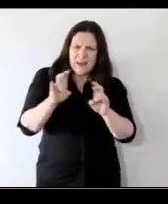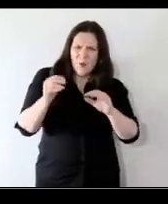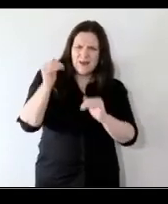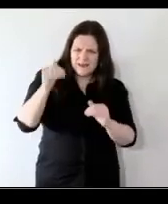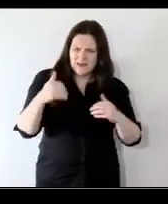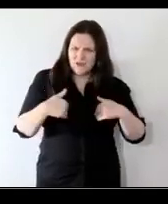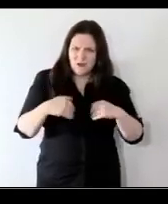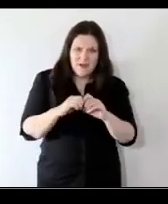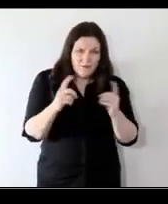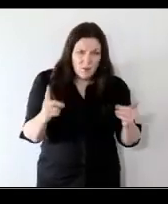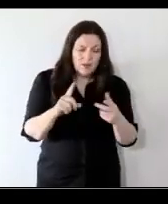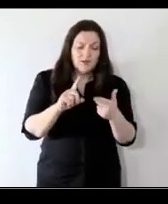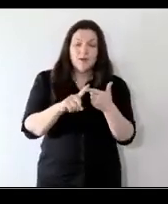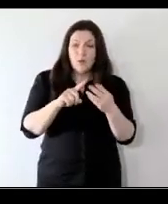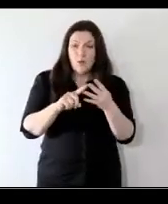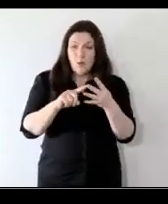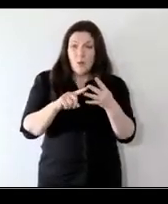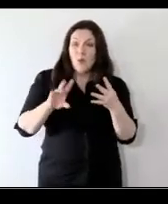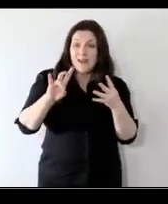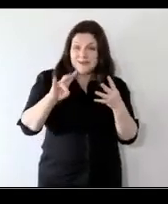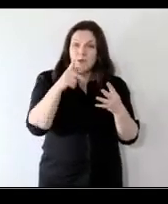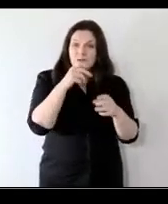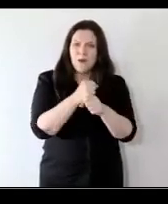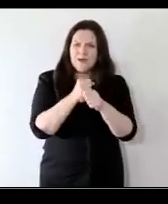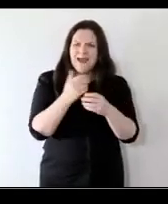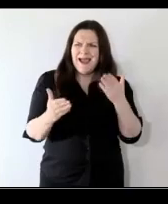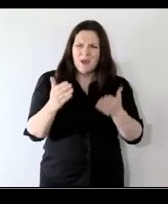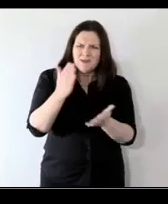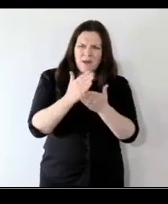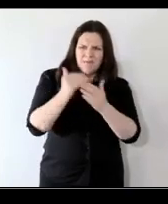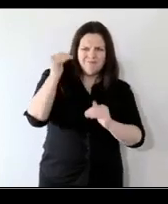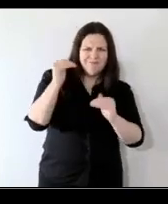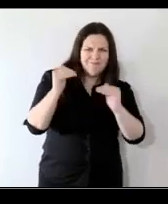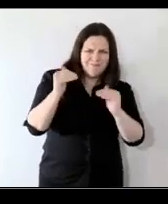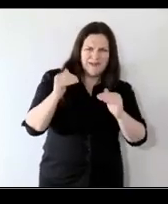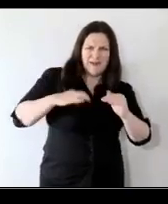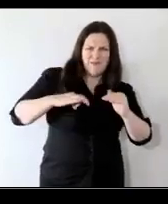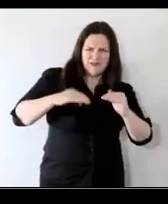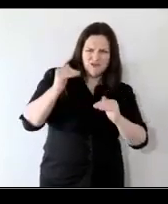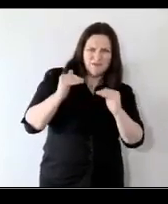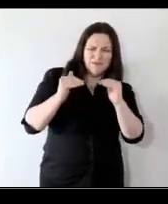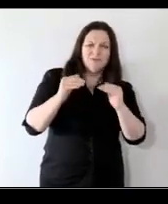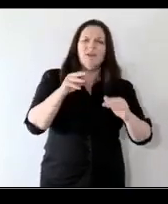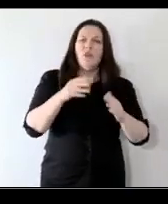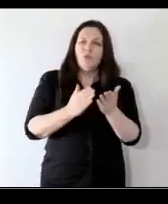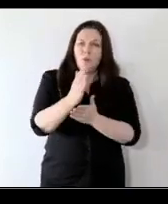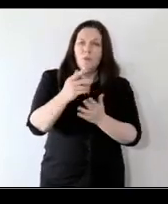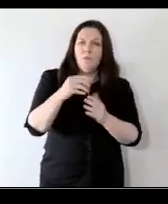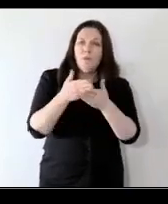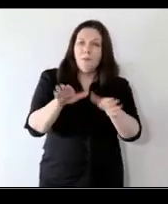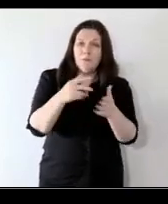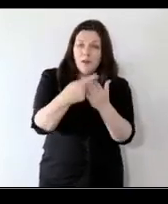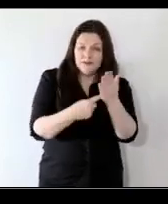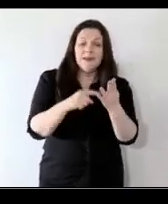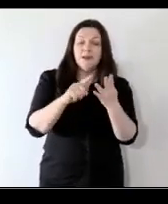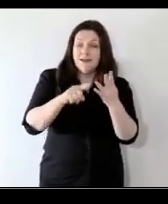everyone. On Wednesday we're going to talk about mitigating disadvantages through public policy. Next week we'll have two webinars, Monday